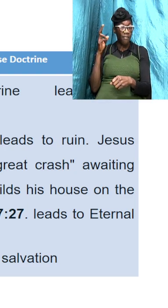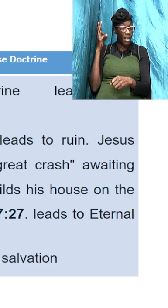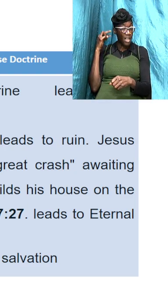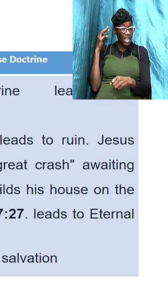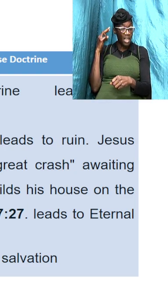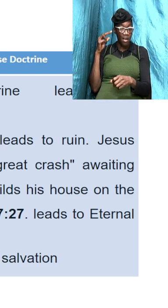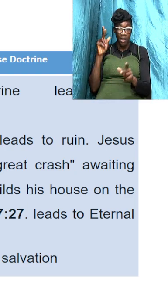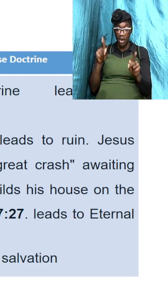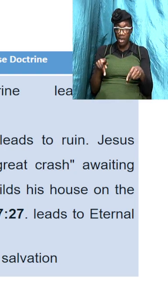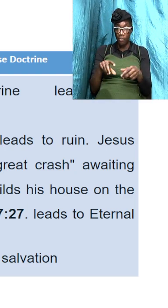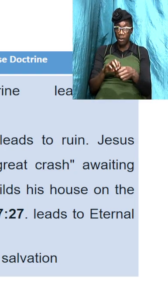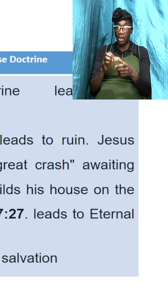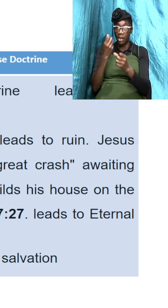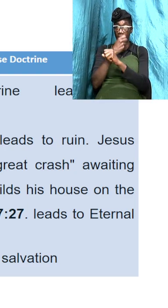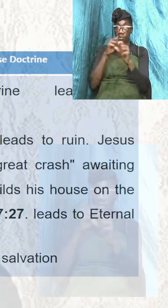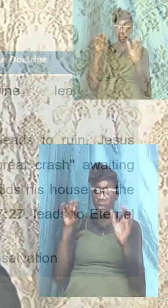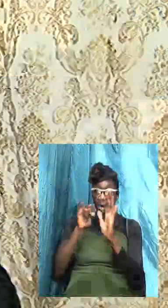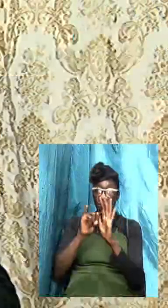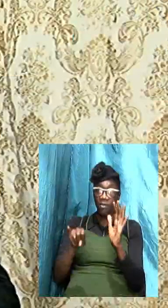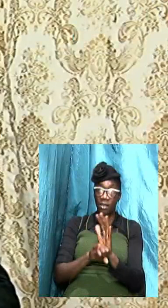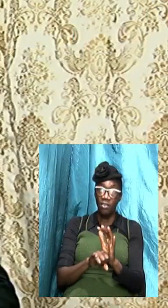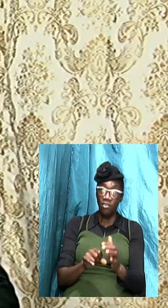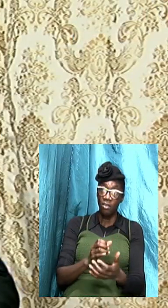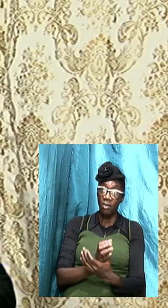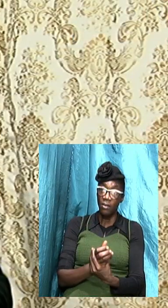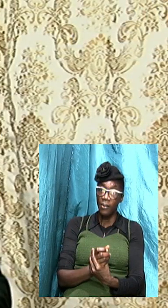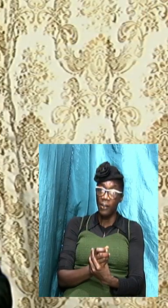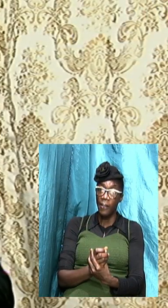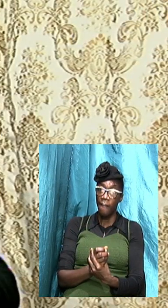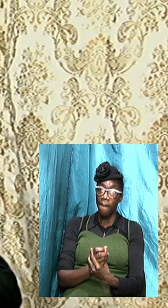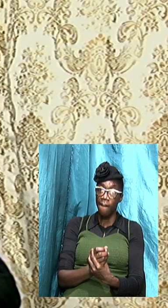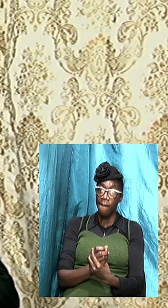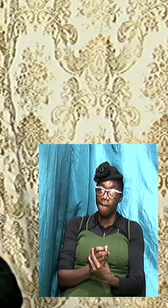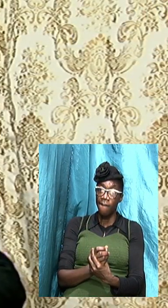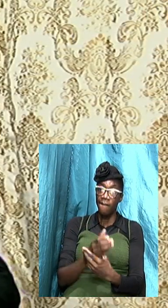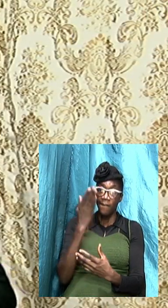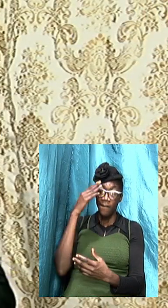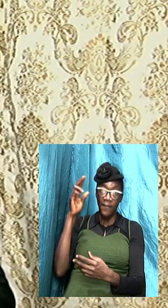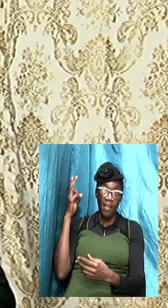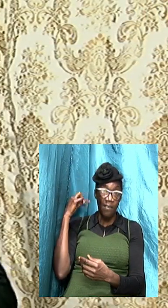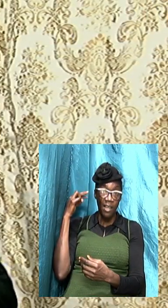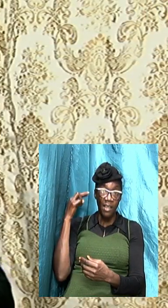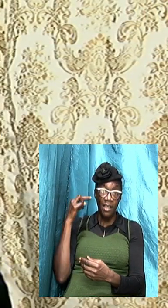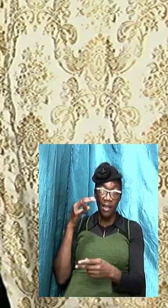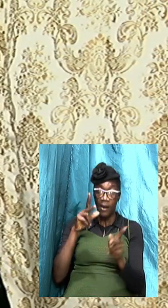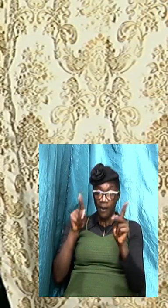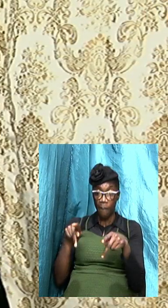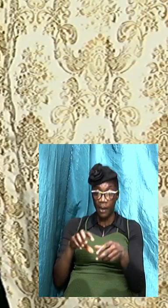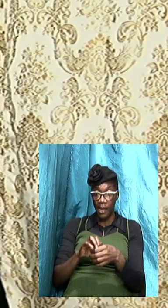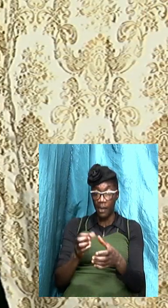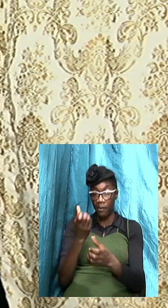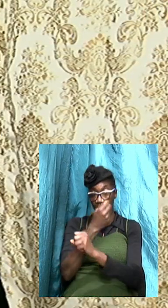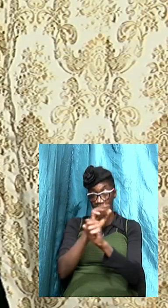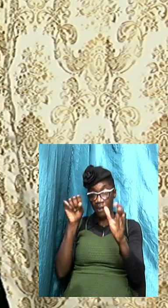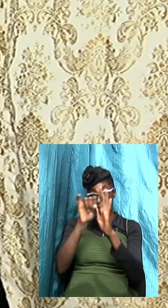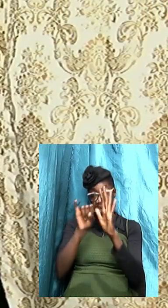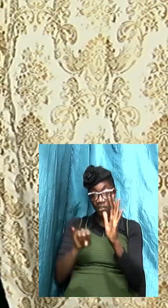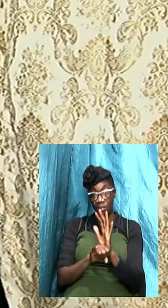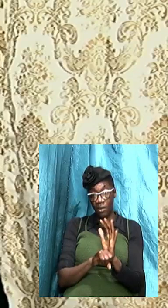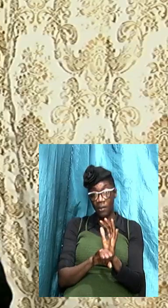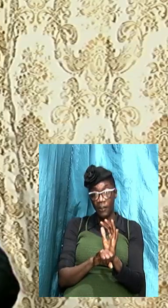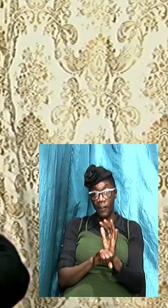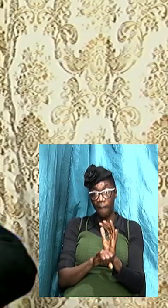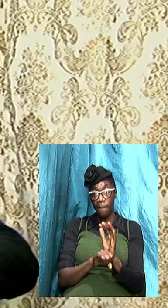hear the plan of salvation you will never hear the plan of salvation